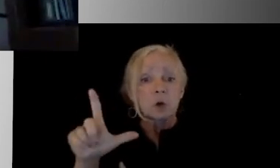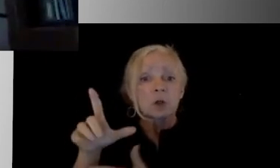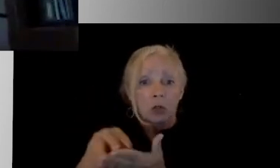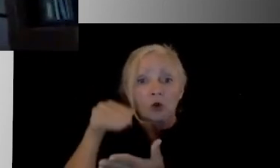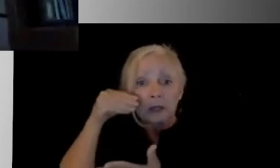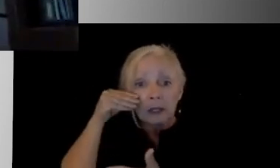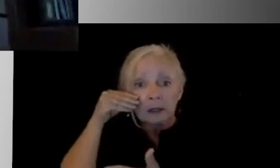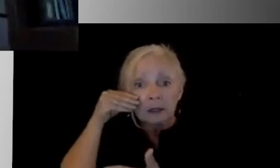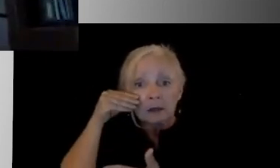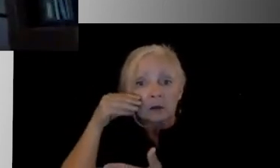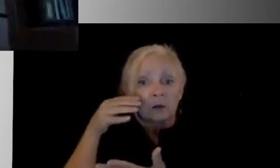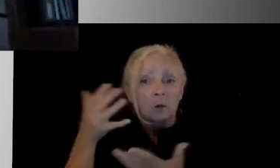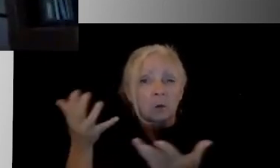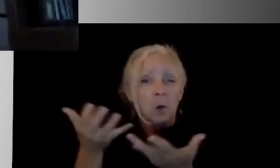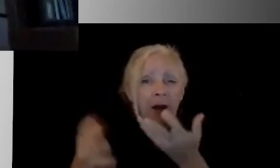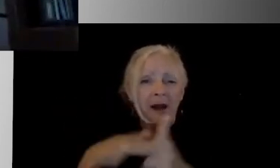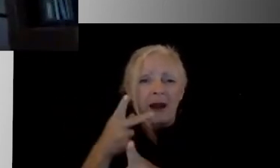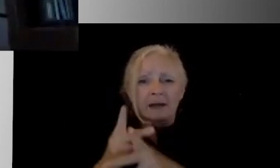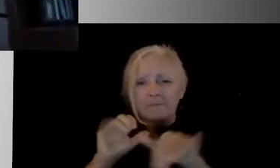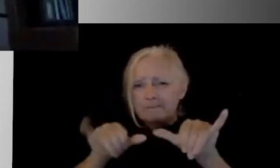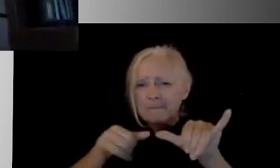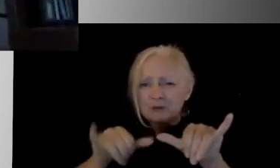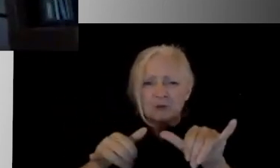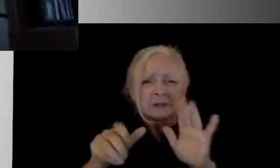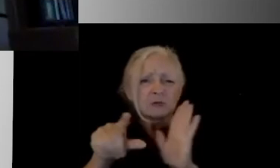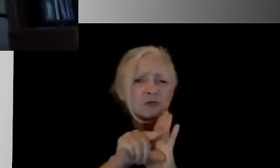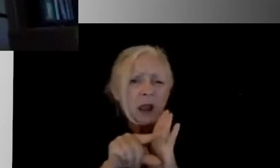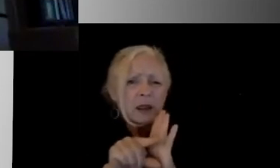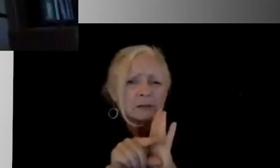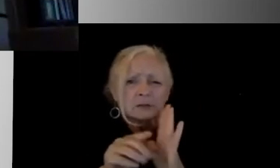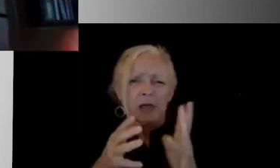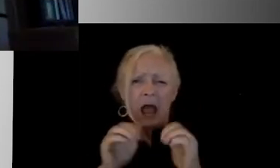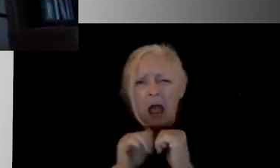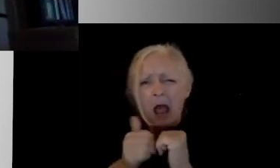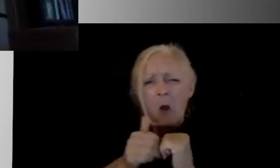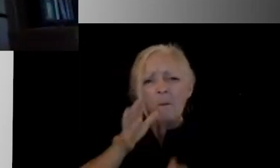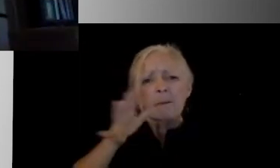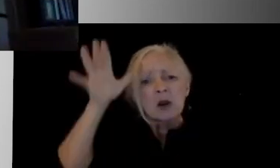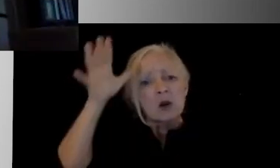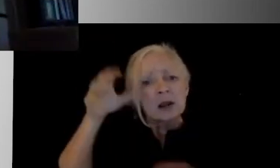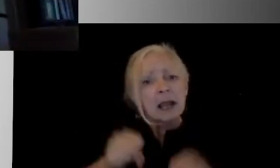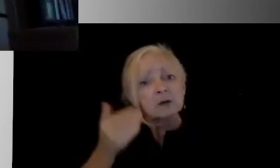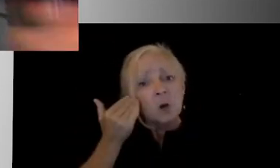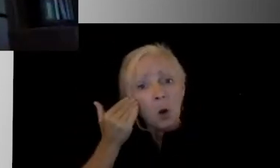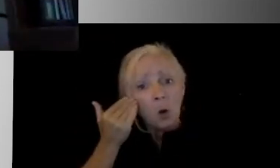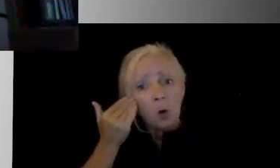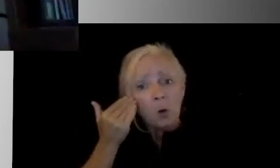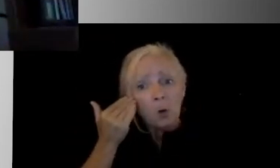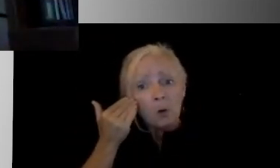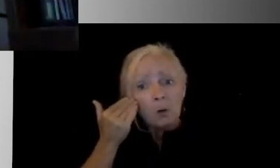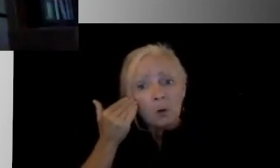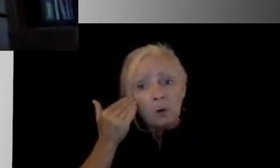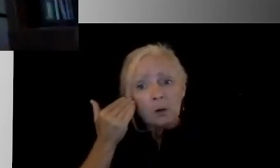what kind of metrics or what should a parent be looking for to know that the virtual learning, remote learning they're receiving